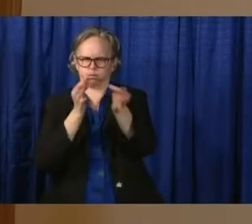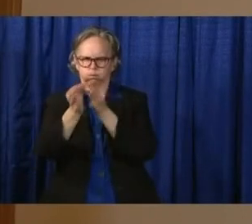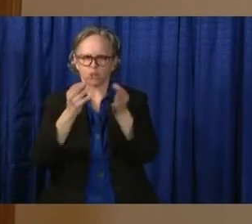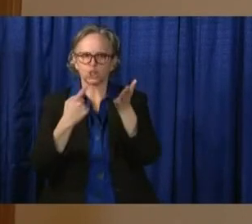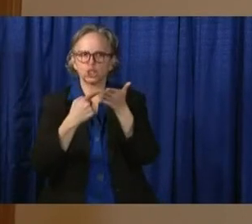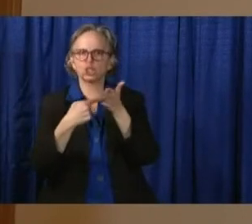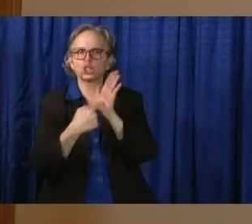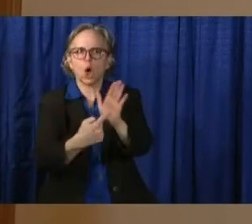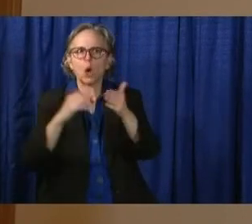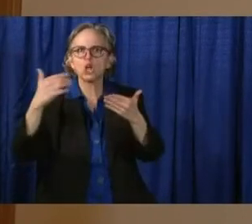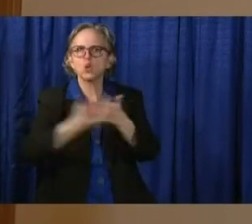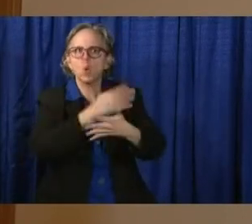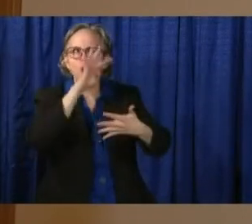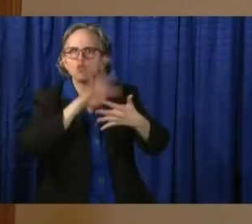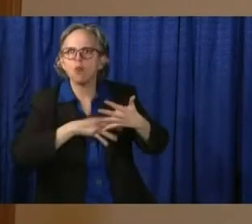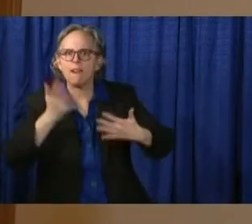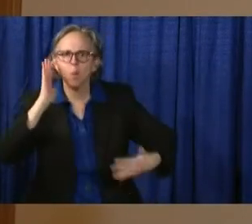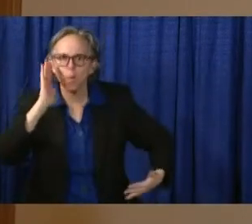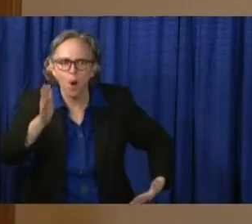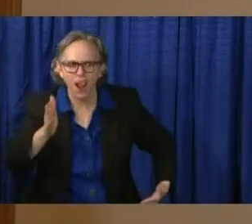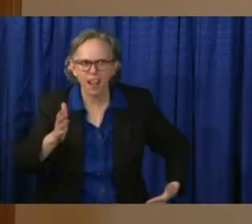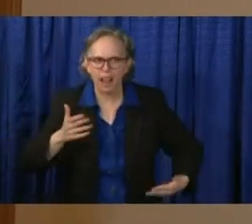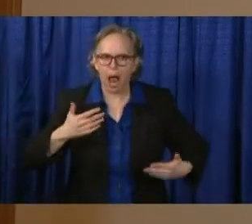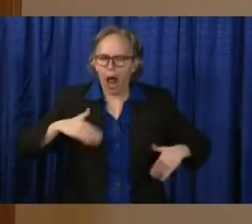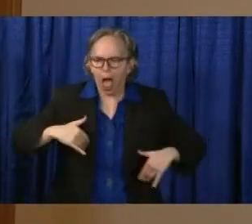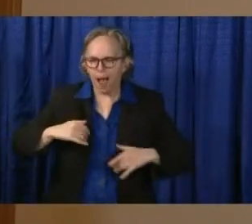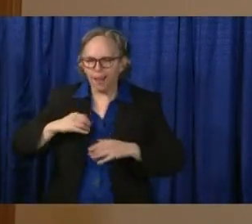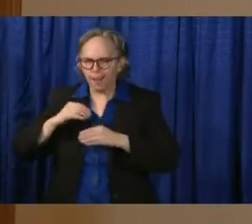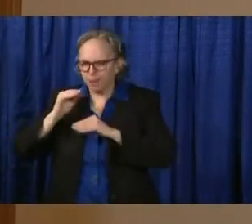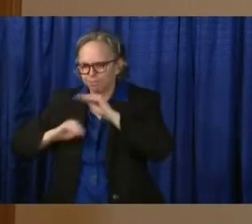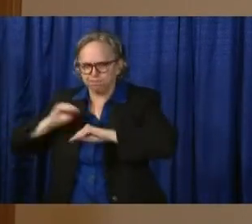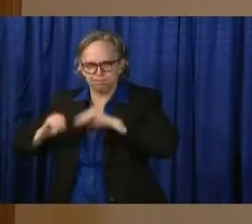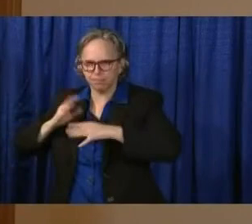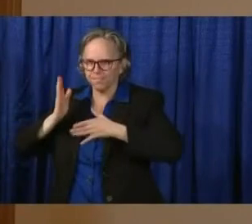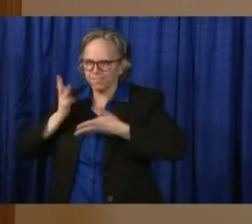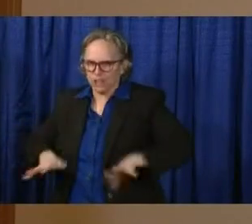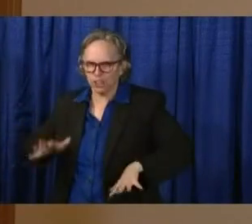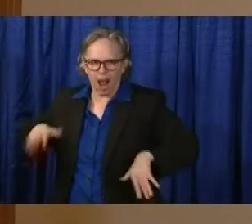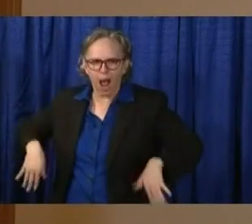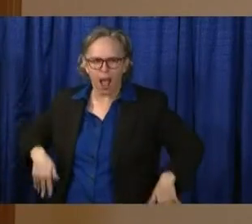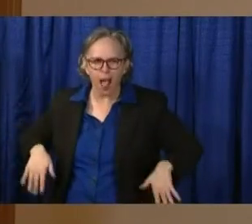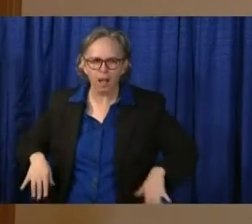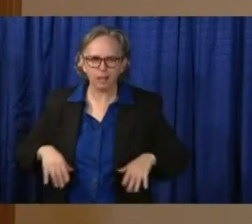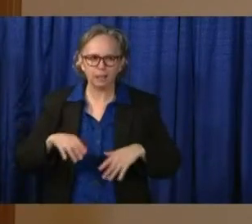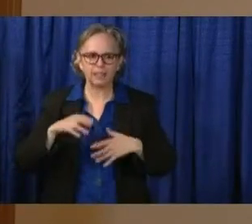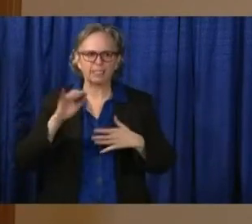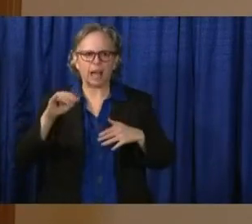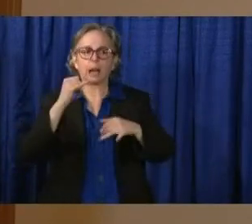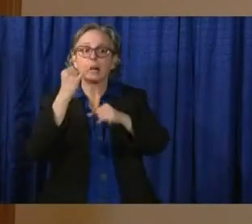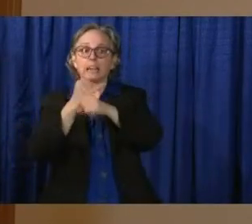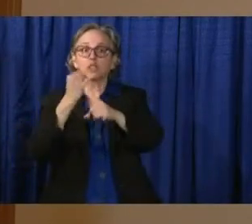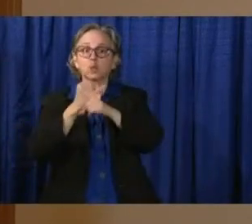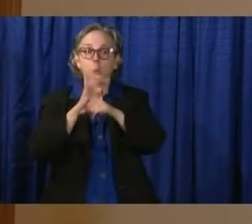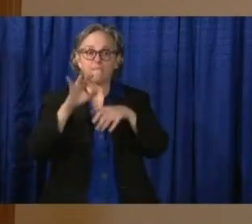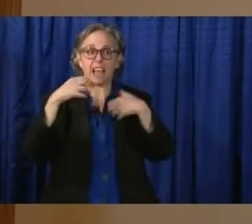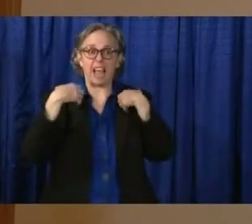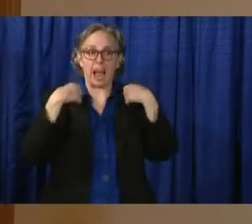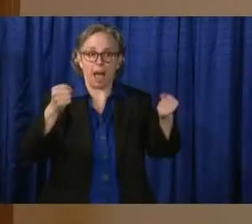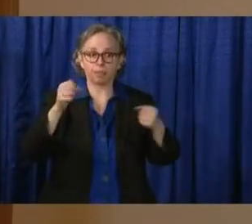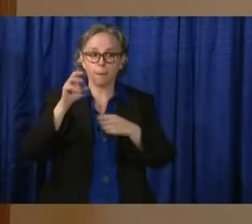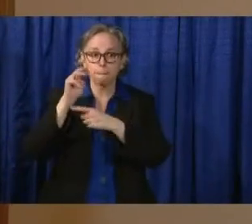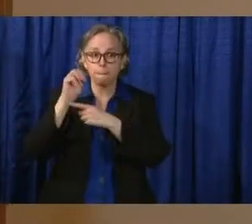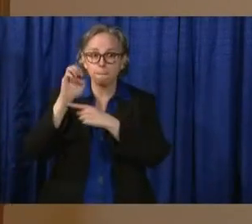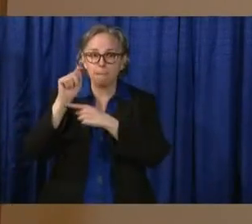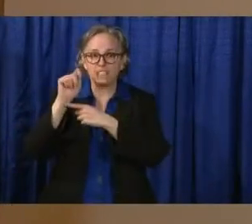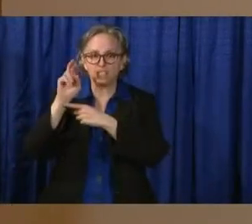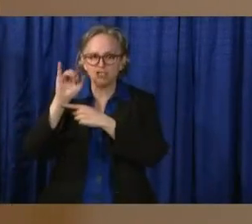once again, we're finalizing it. So it is the Institute of Health Metrics. You might have said mental health. I'm sorry. So it's easy.